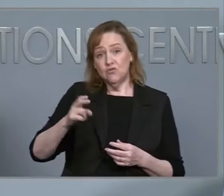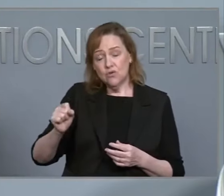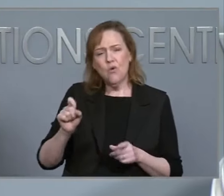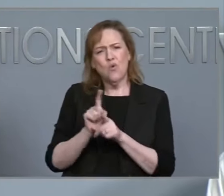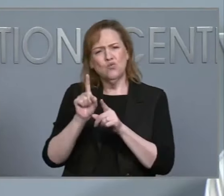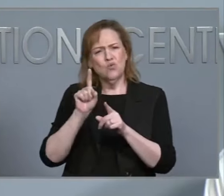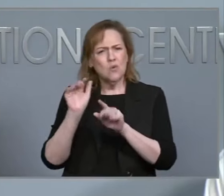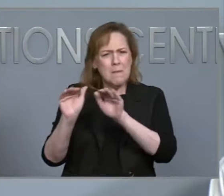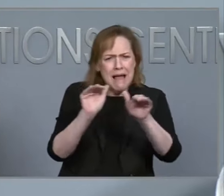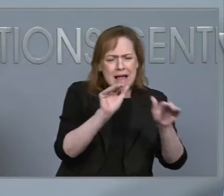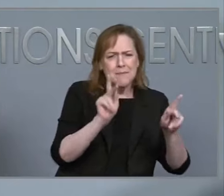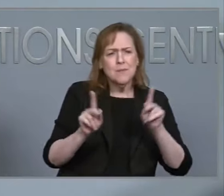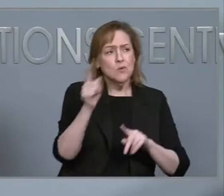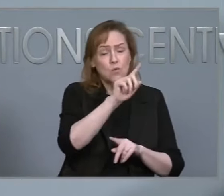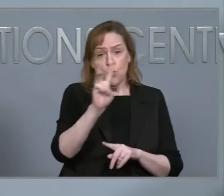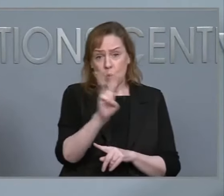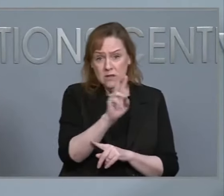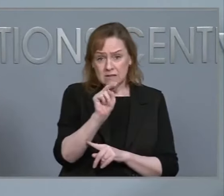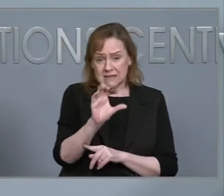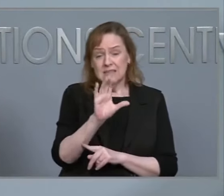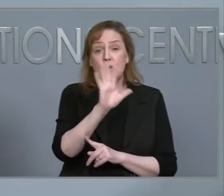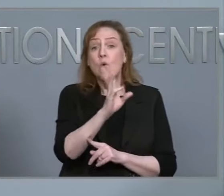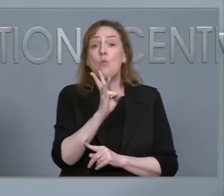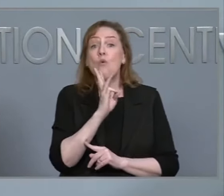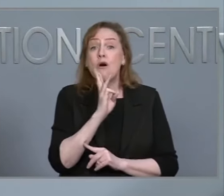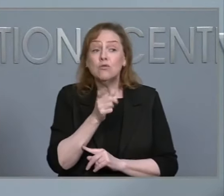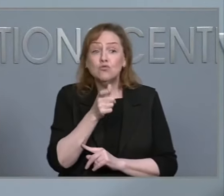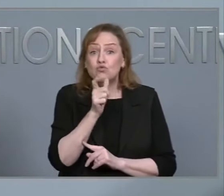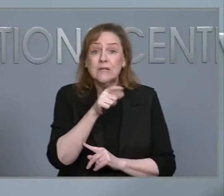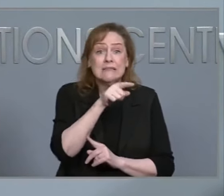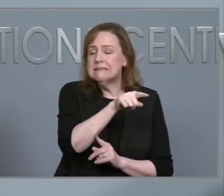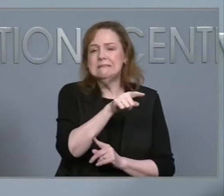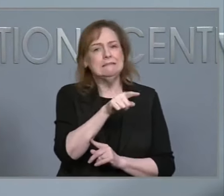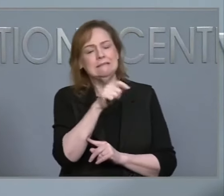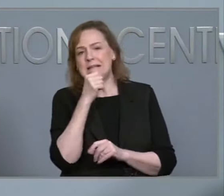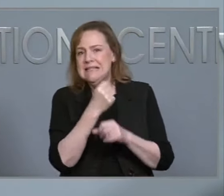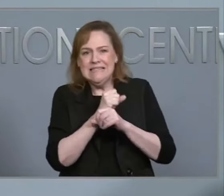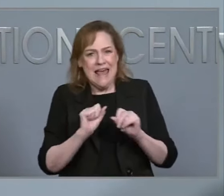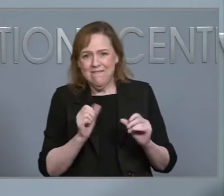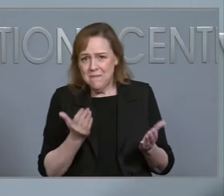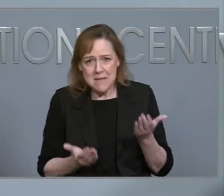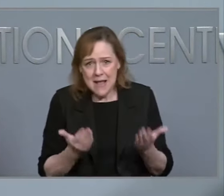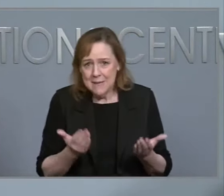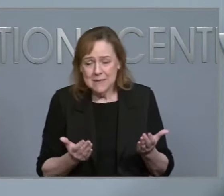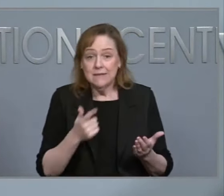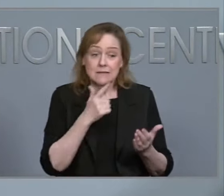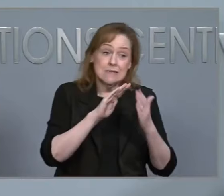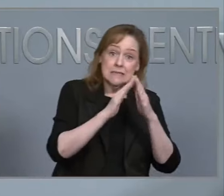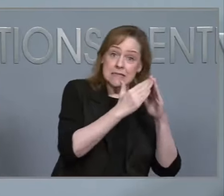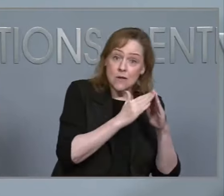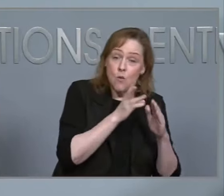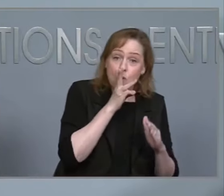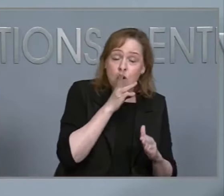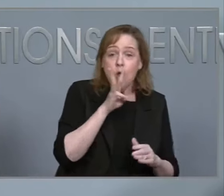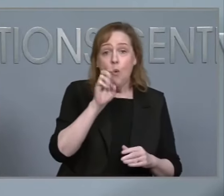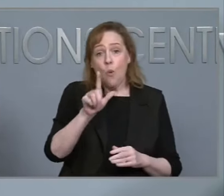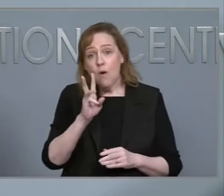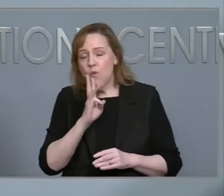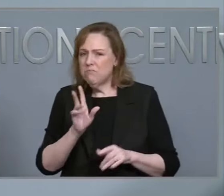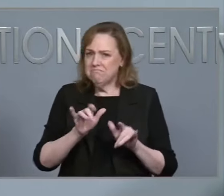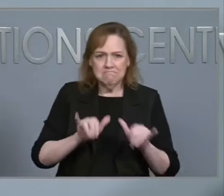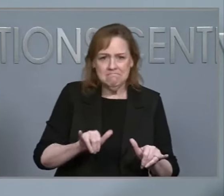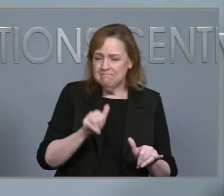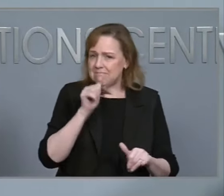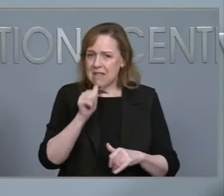Western North Carolina that drinking water may not be safe to drink from municipal sources or well water. Flooding damages infrastructure